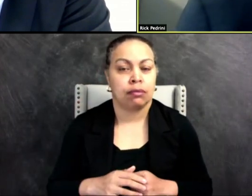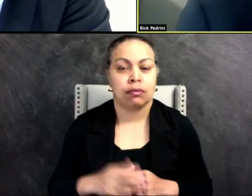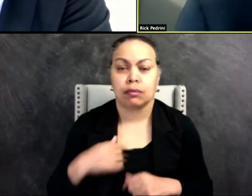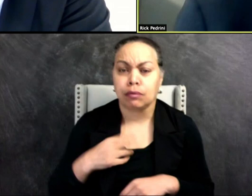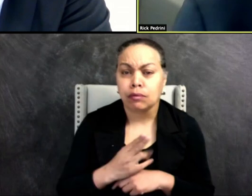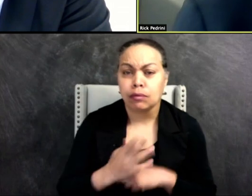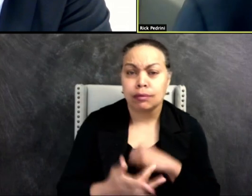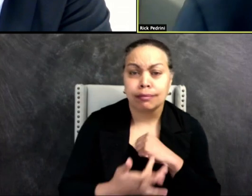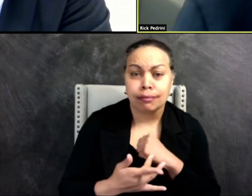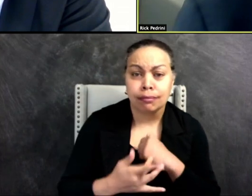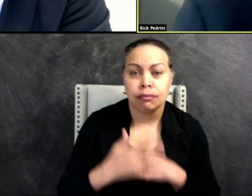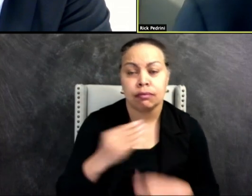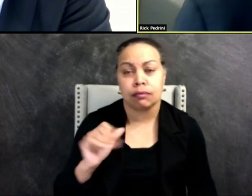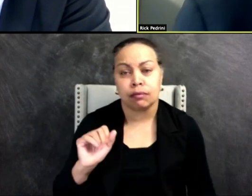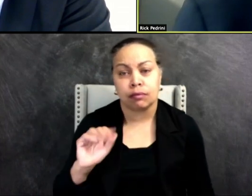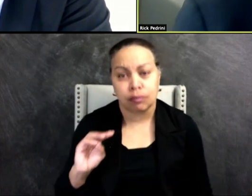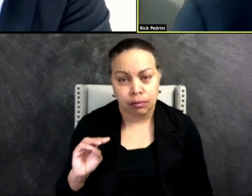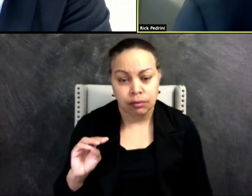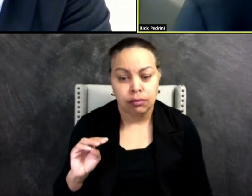and social media to